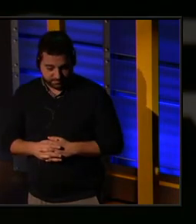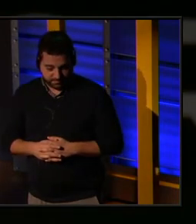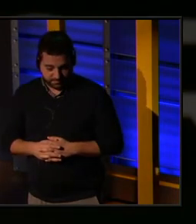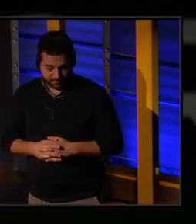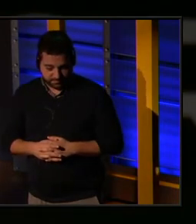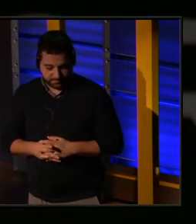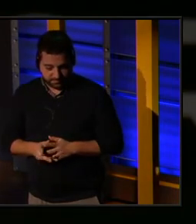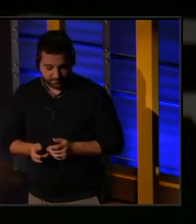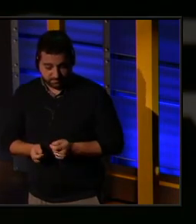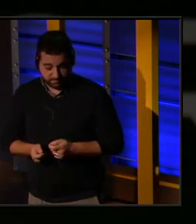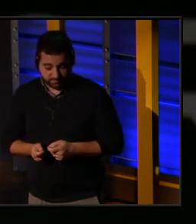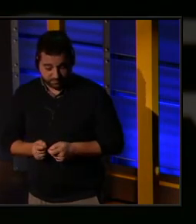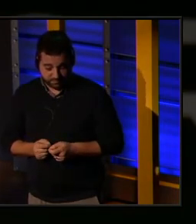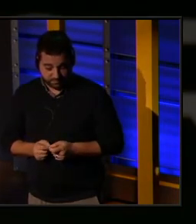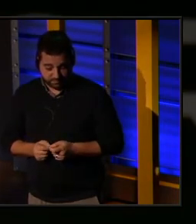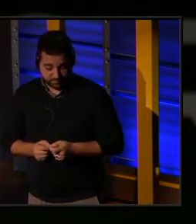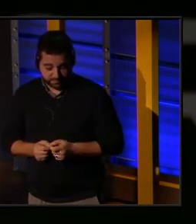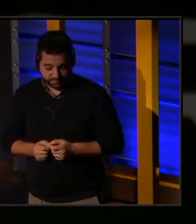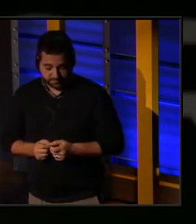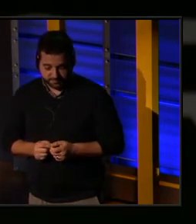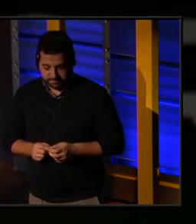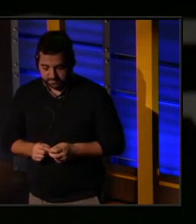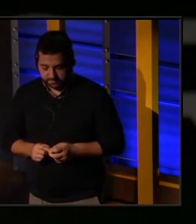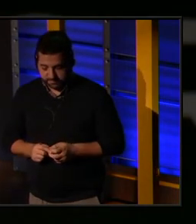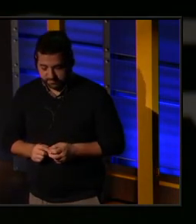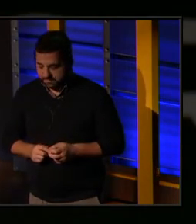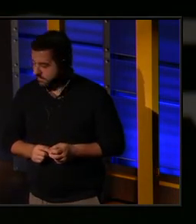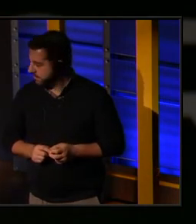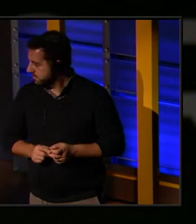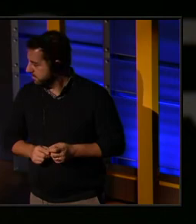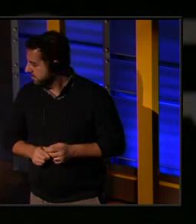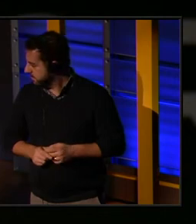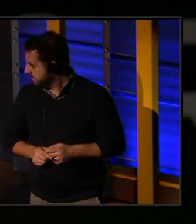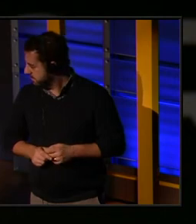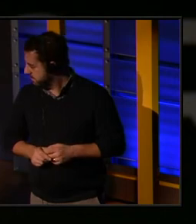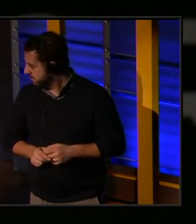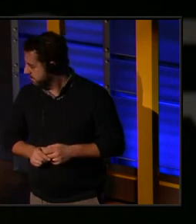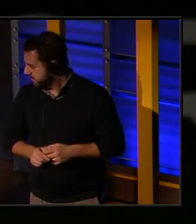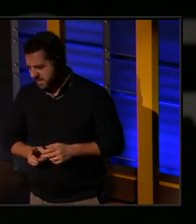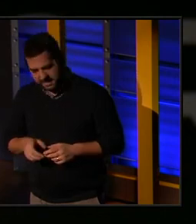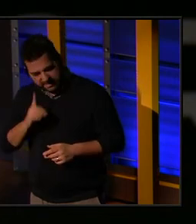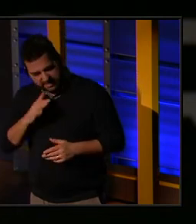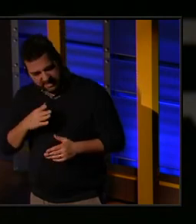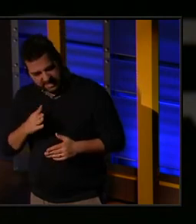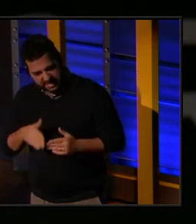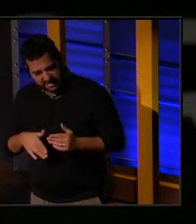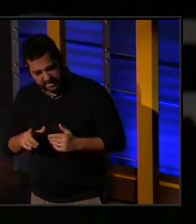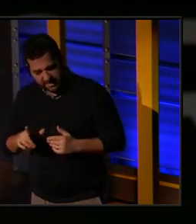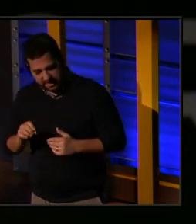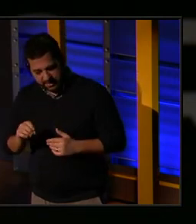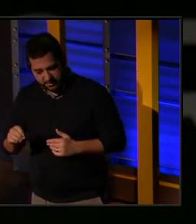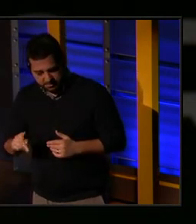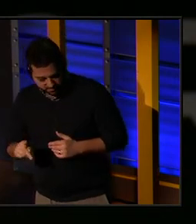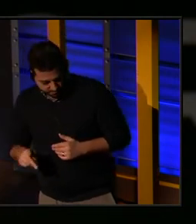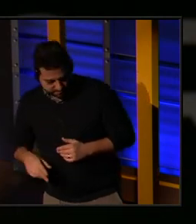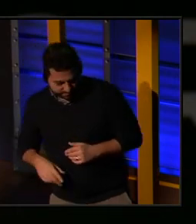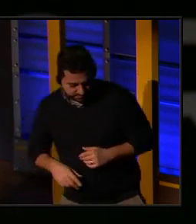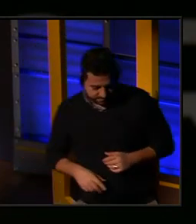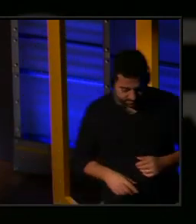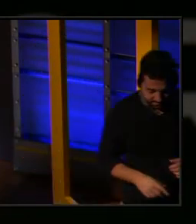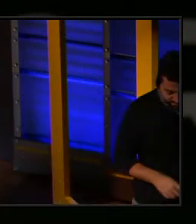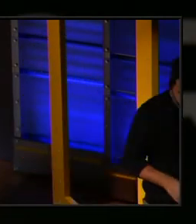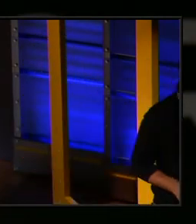Excuse me if we just... Okay, so this is probably the end of that loop. And now we're starting.